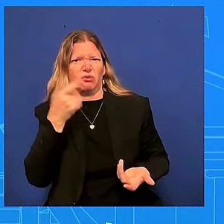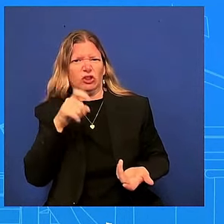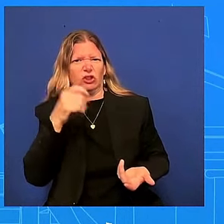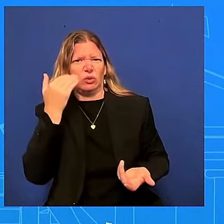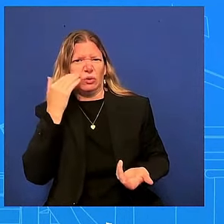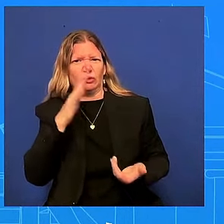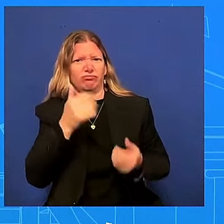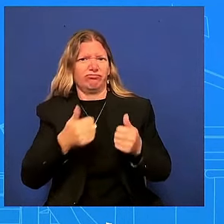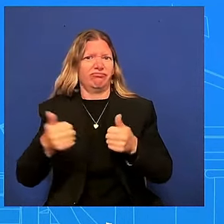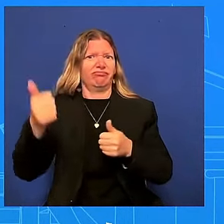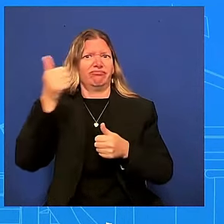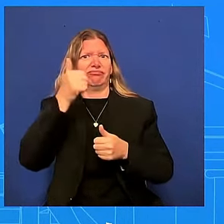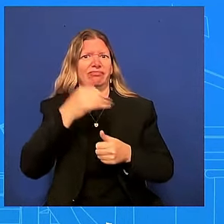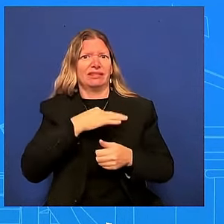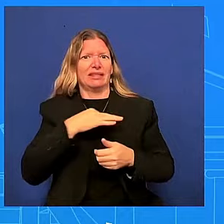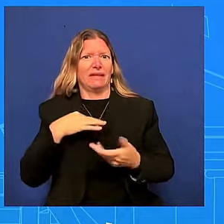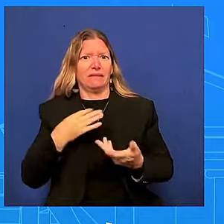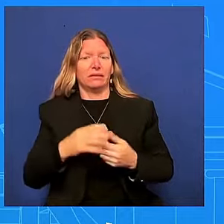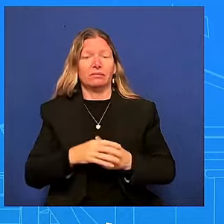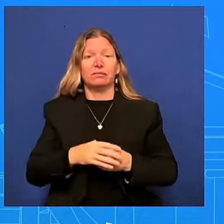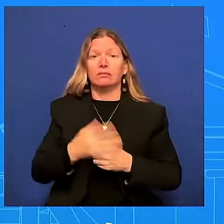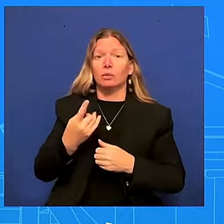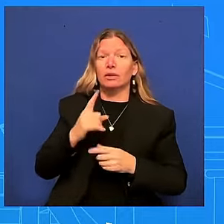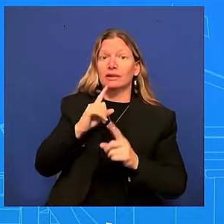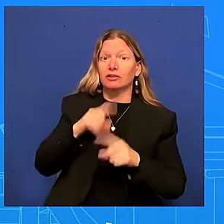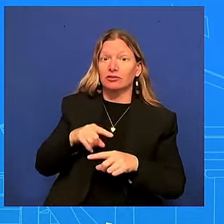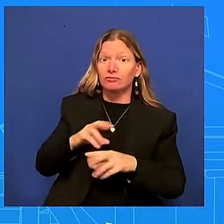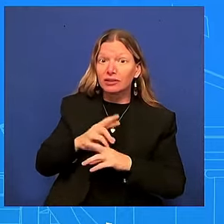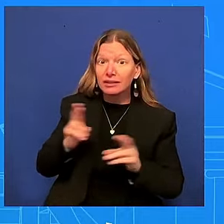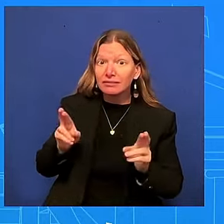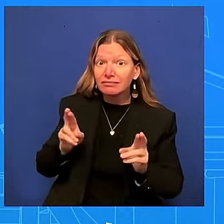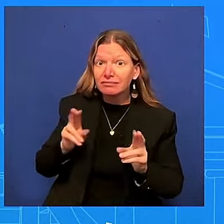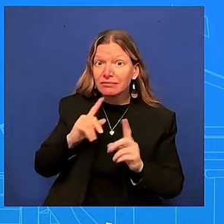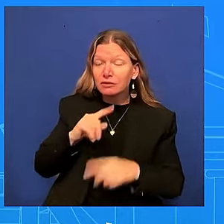i hope you're asking the other guy the same exact question okay okay